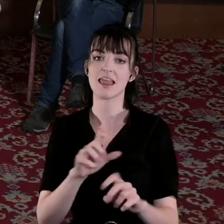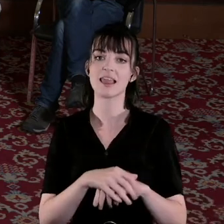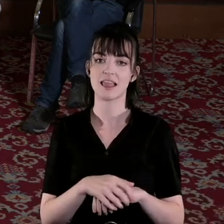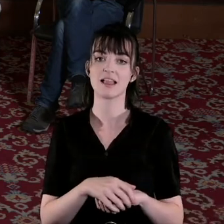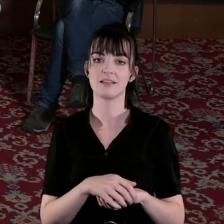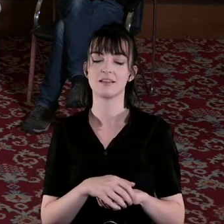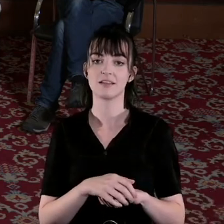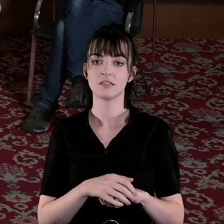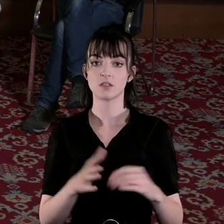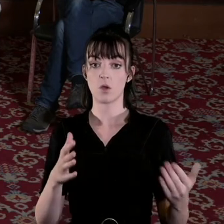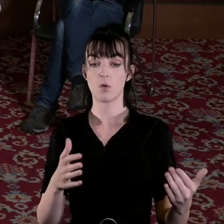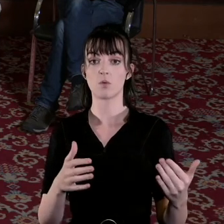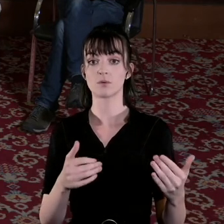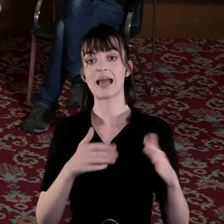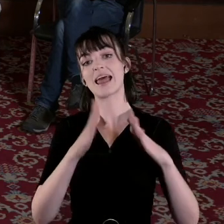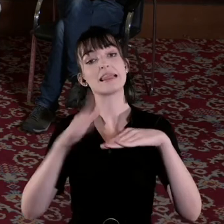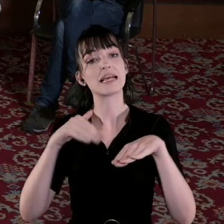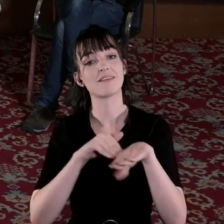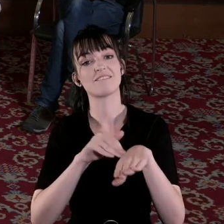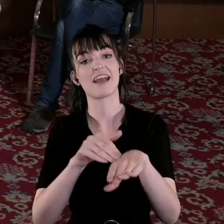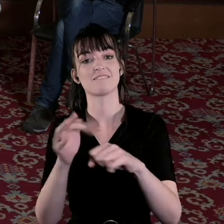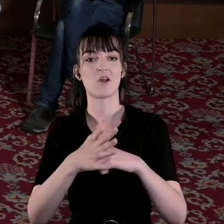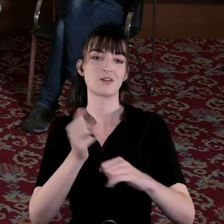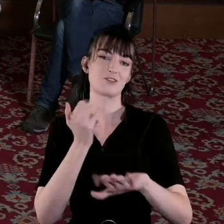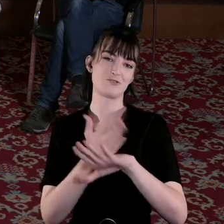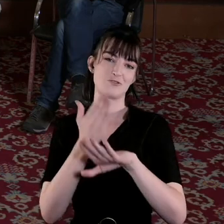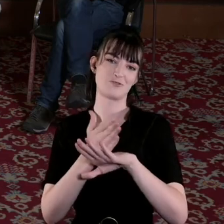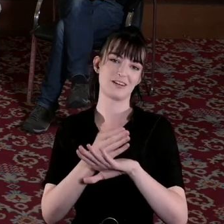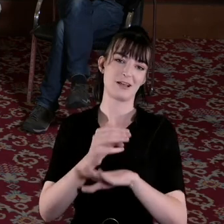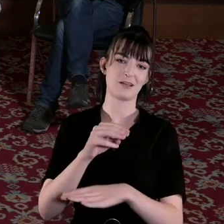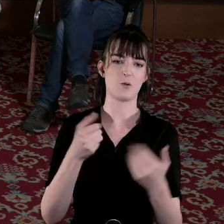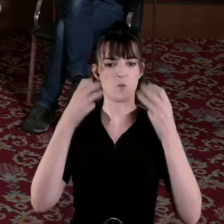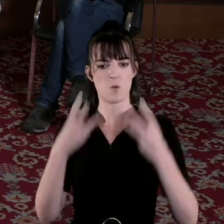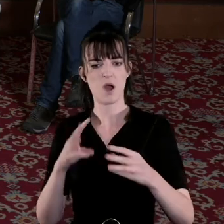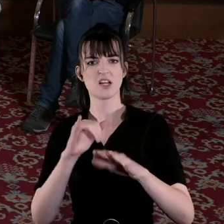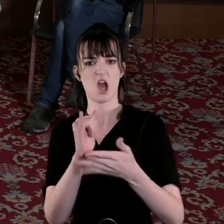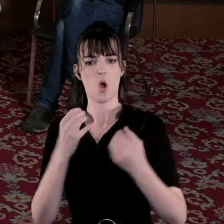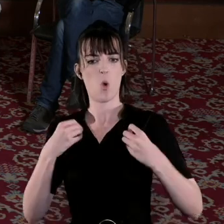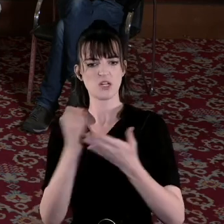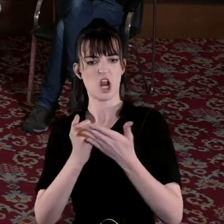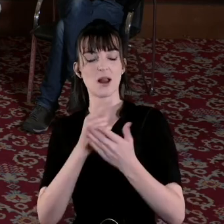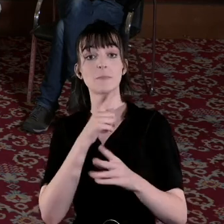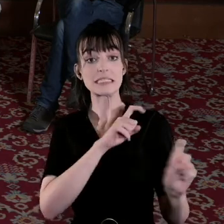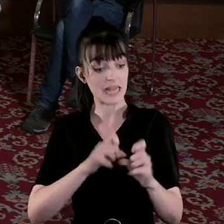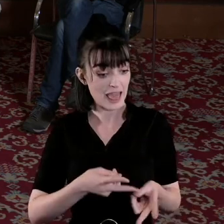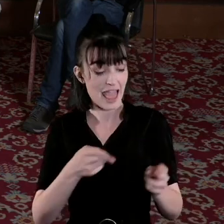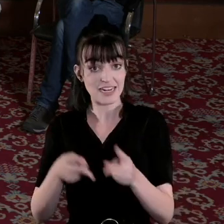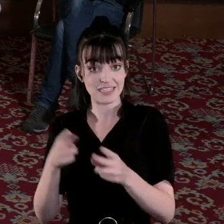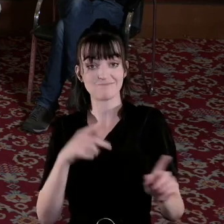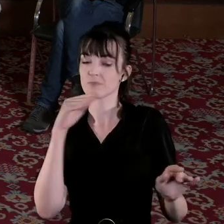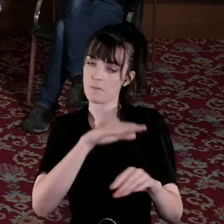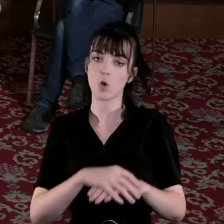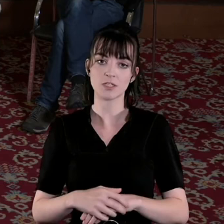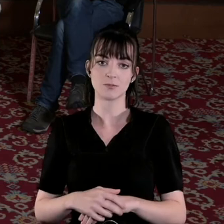you know less impactful for your career it's the monograph is everything and the journal but the edited collections are still very very important so